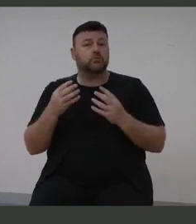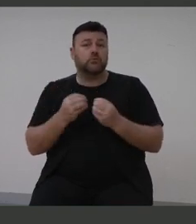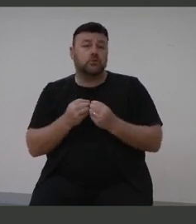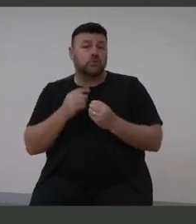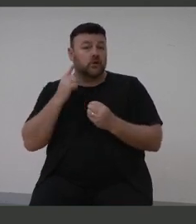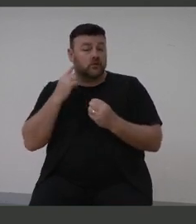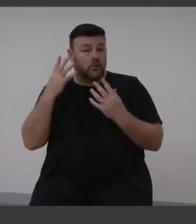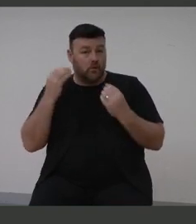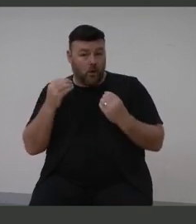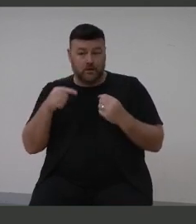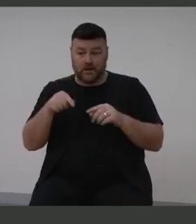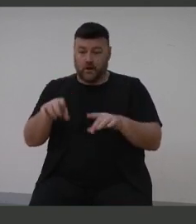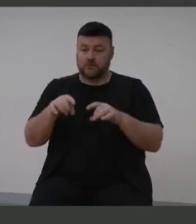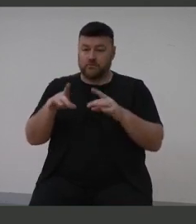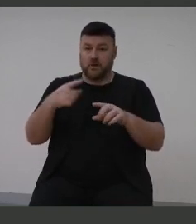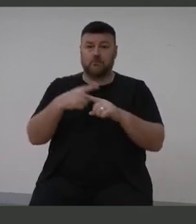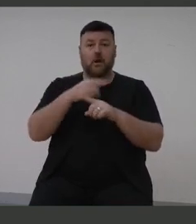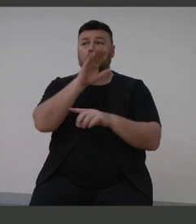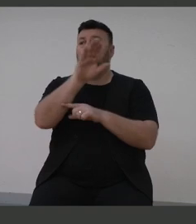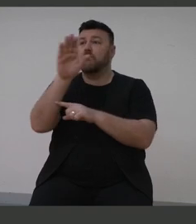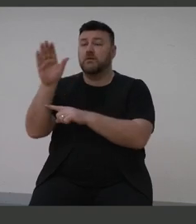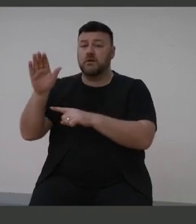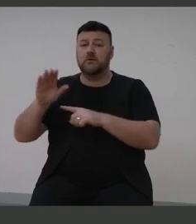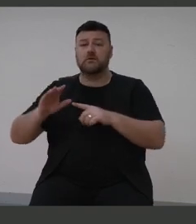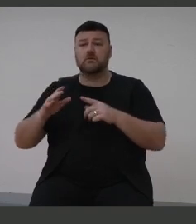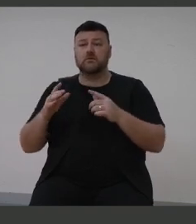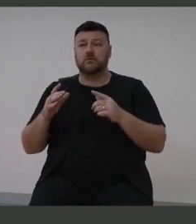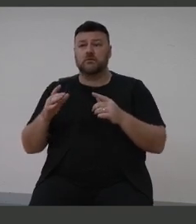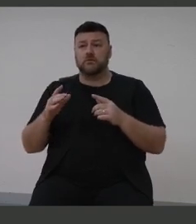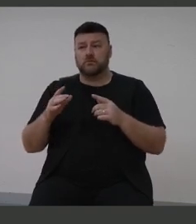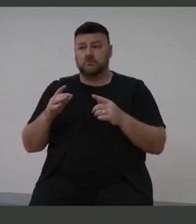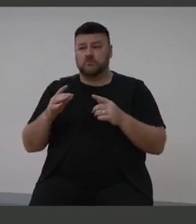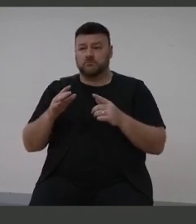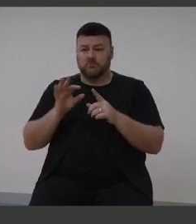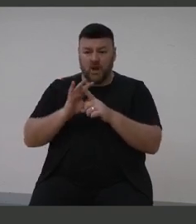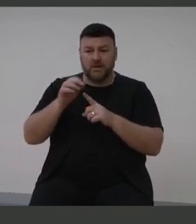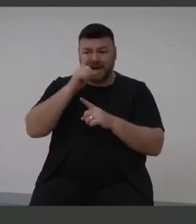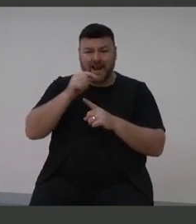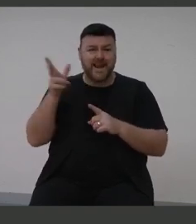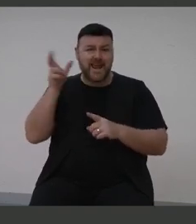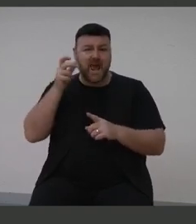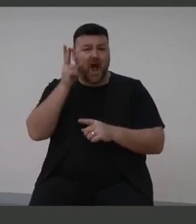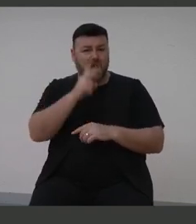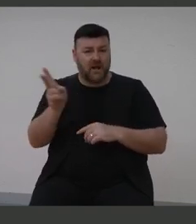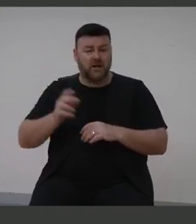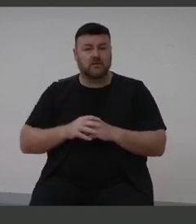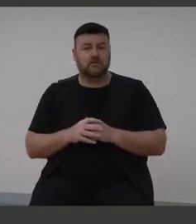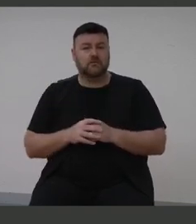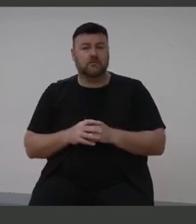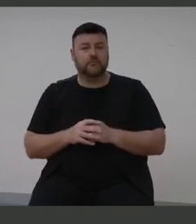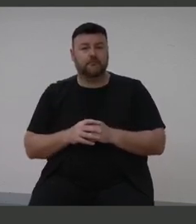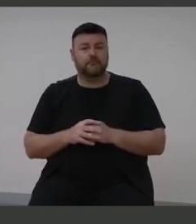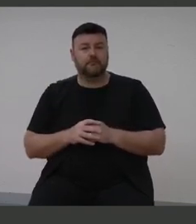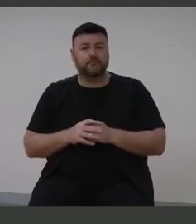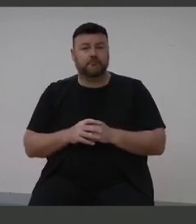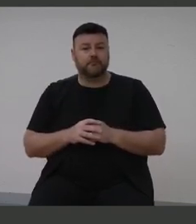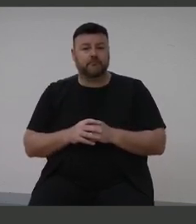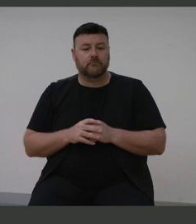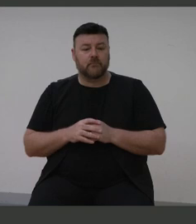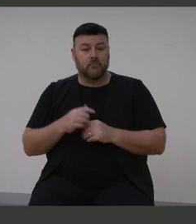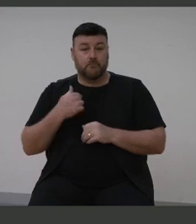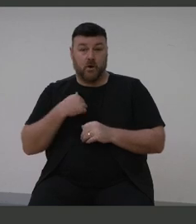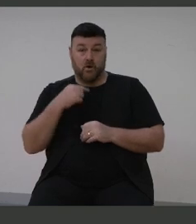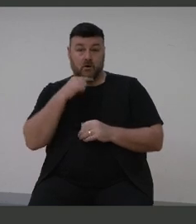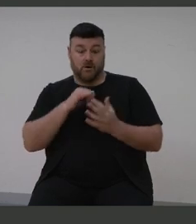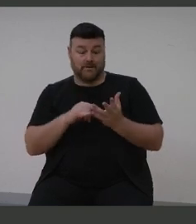certainly here in Australia and, you know, around the world, to be able to be able to hear again. Because having my son change where he sat in the classroom